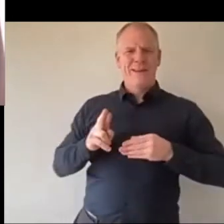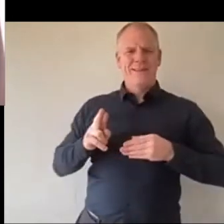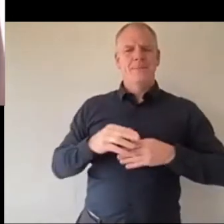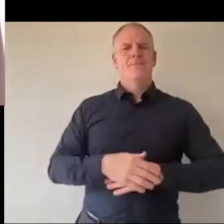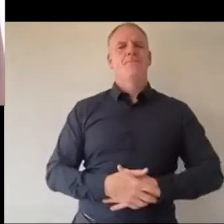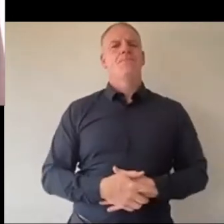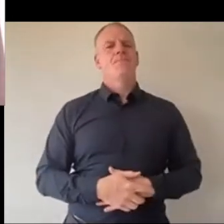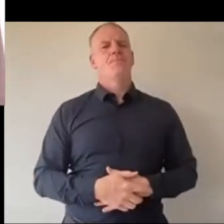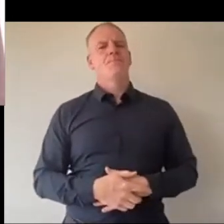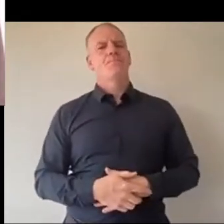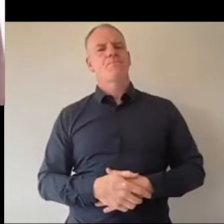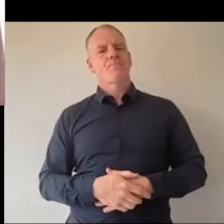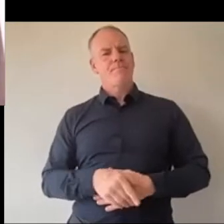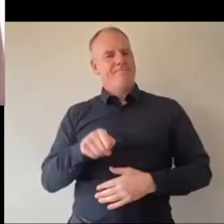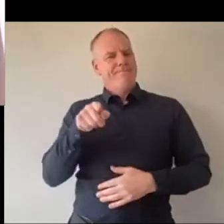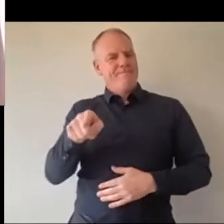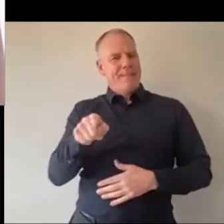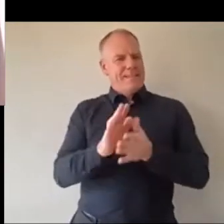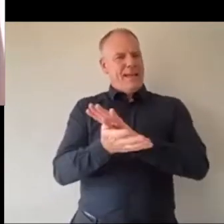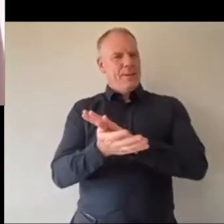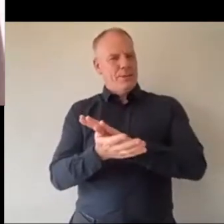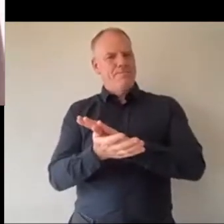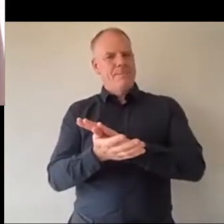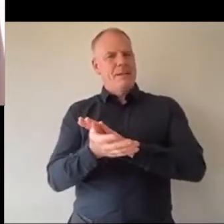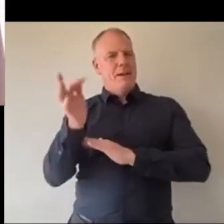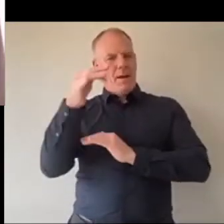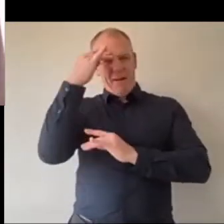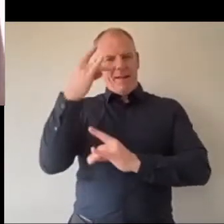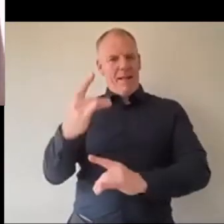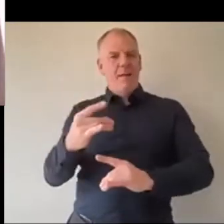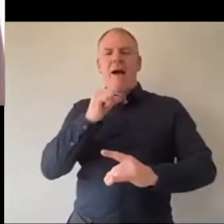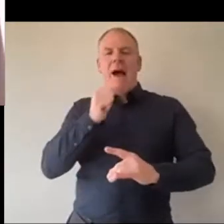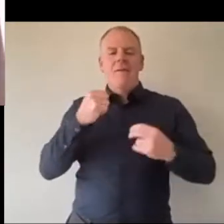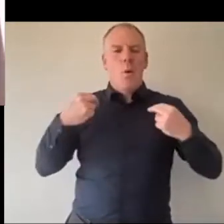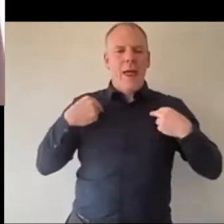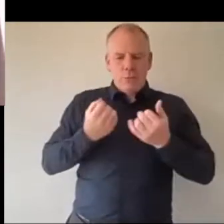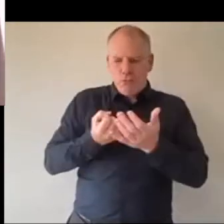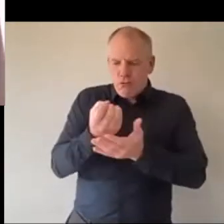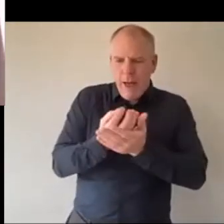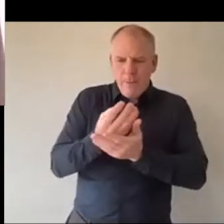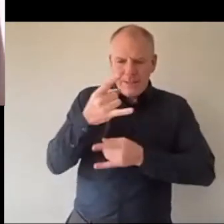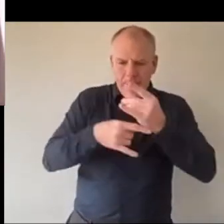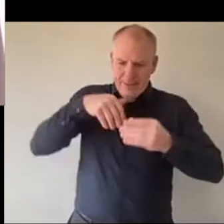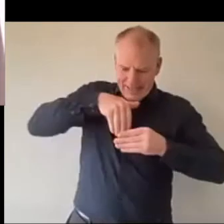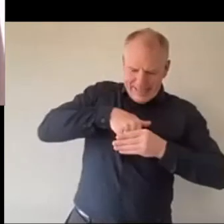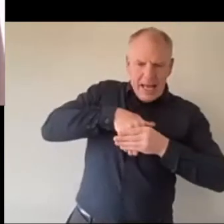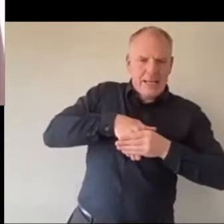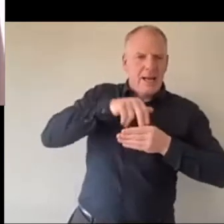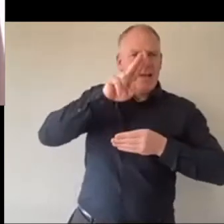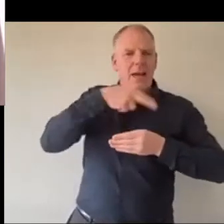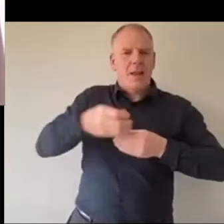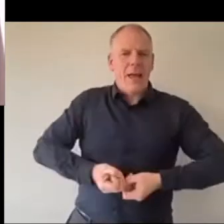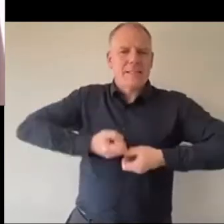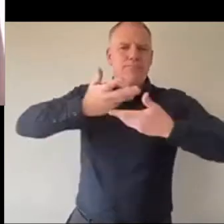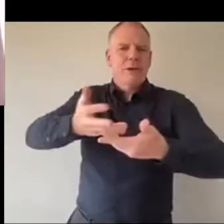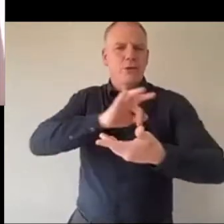and that's where the damage happens with mental health when you don't have the language to describe it when you cannot express yourself about it where